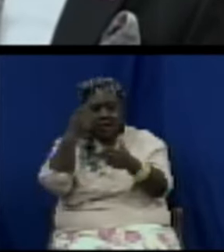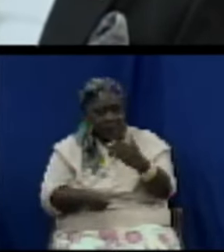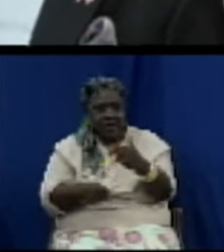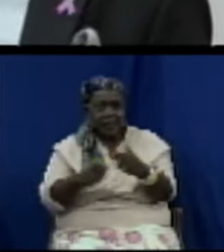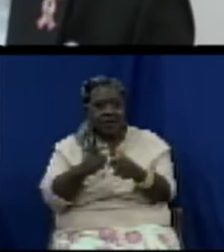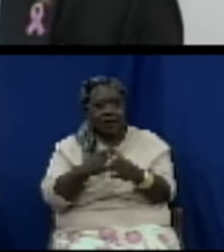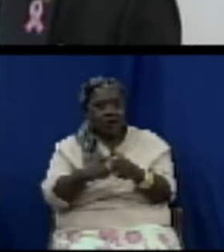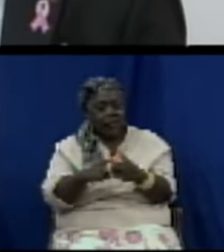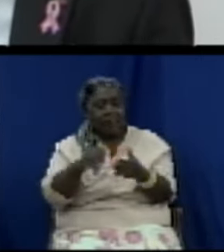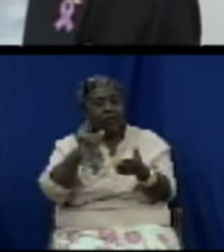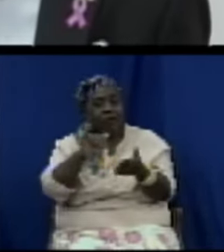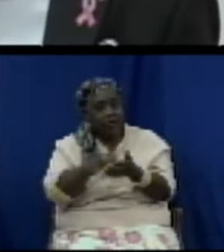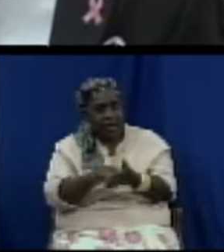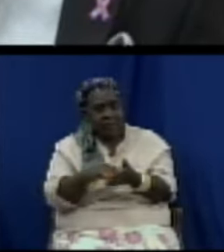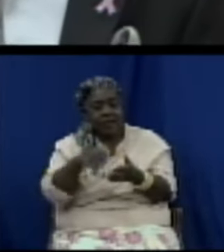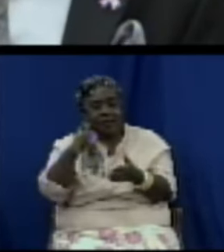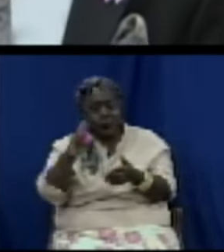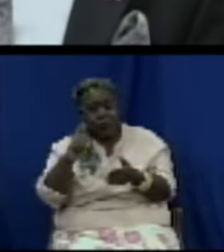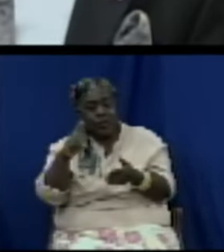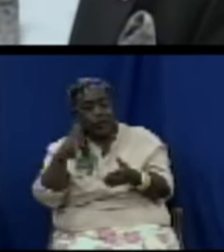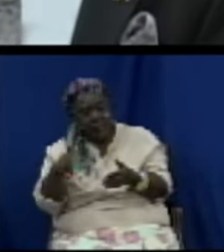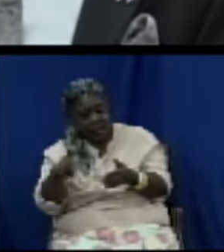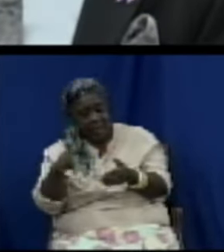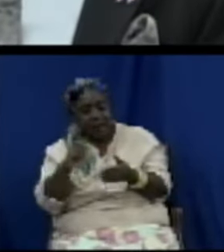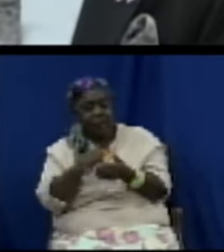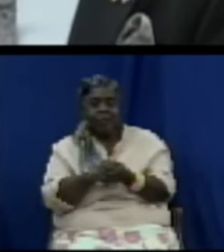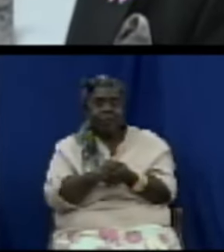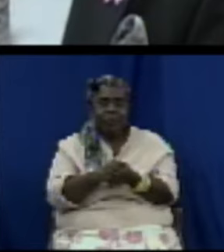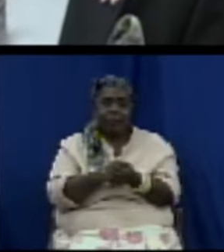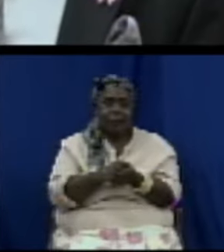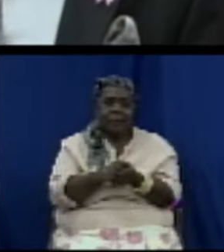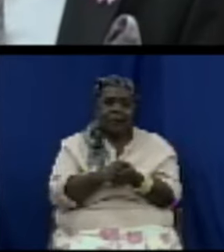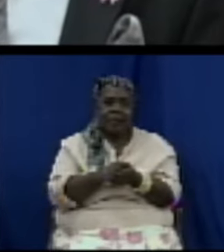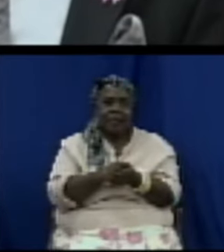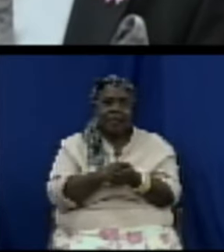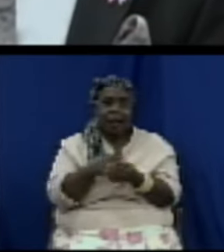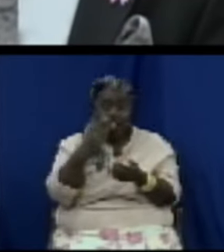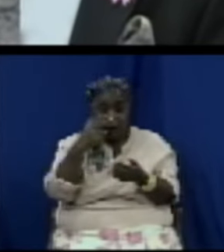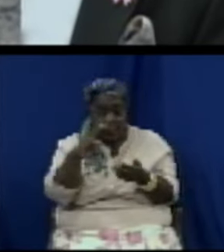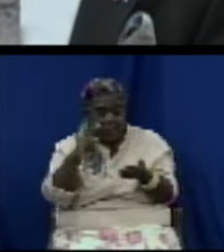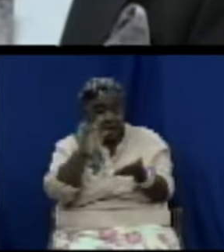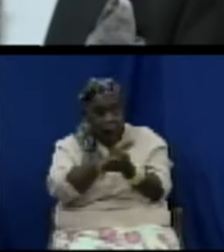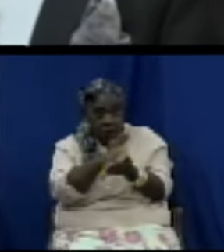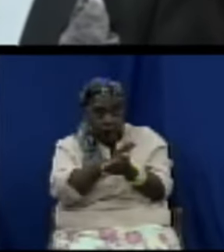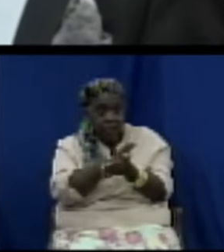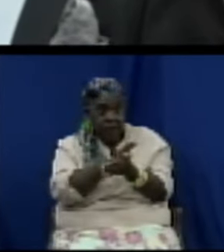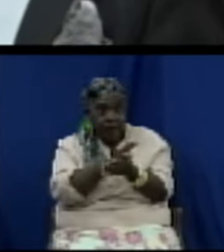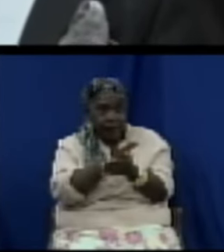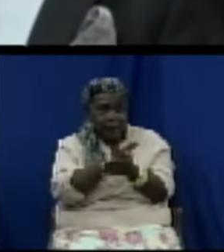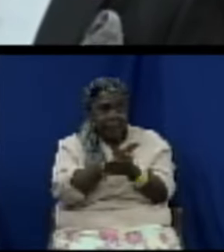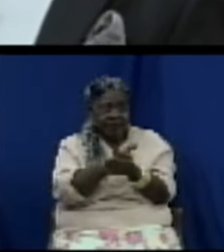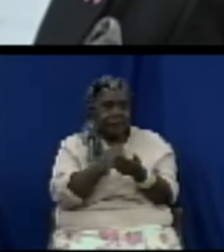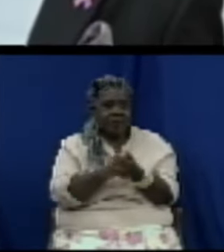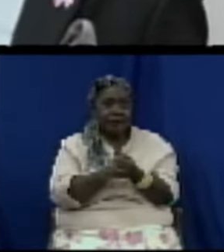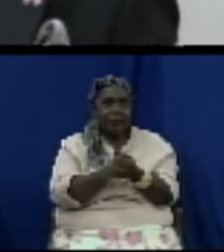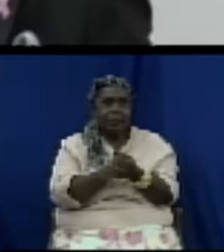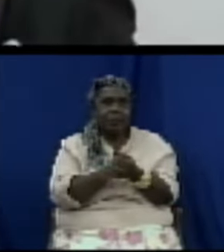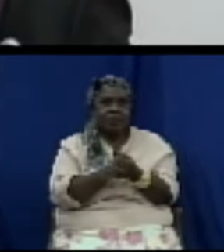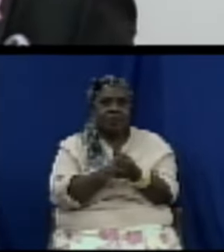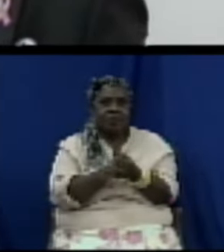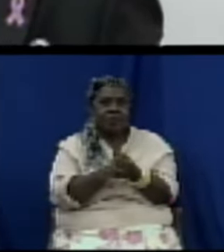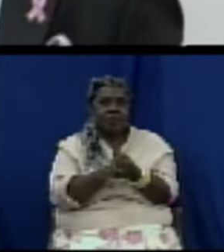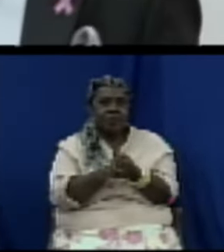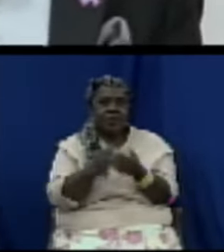once that has been put into the equation together with your